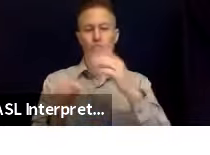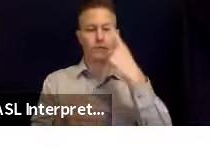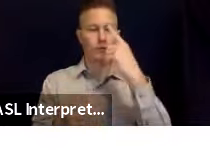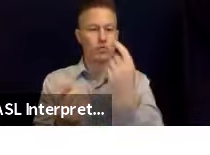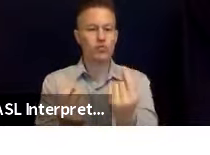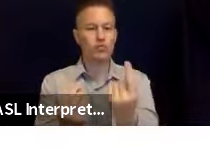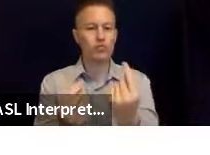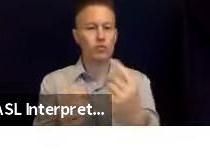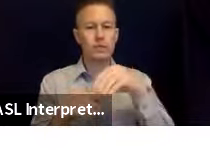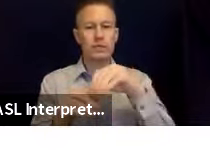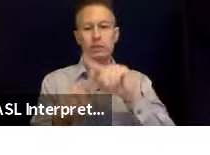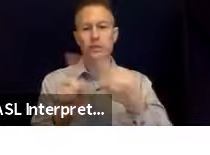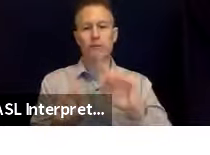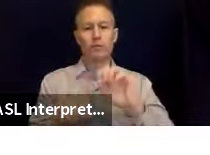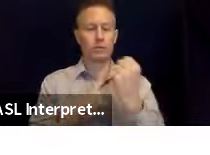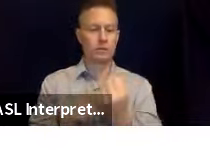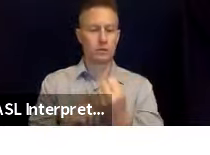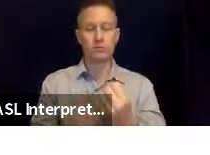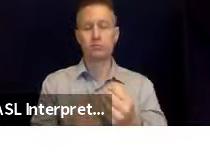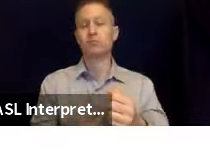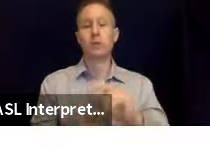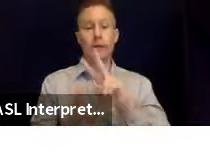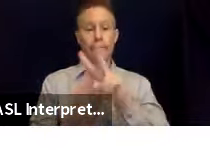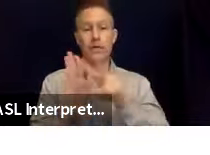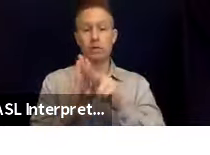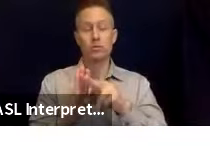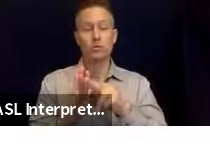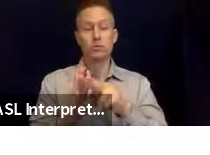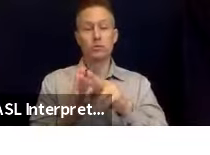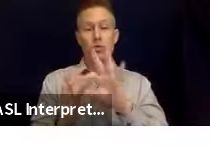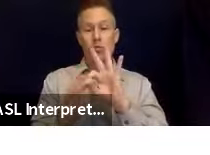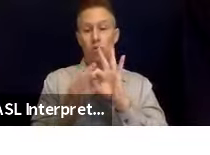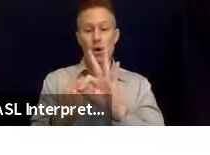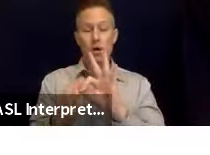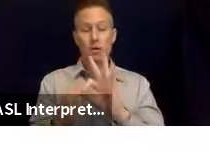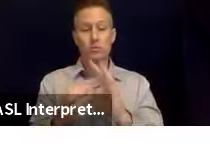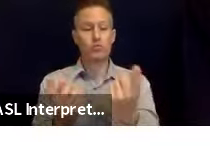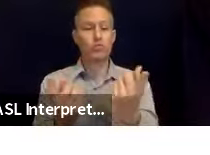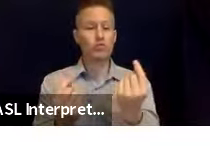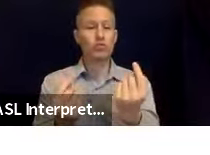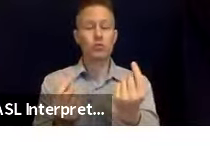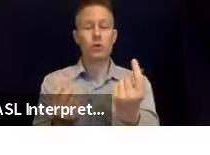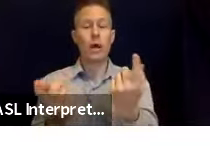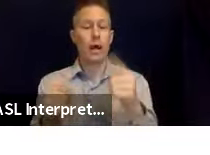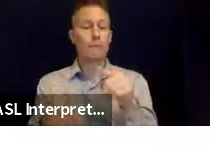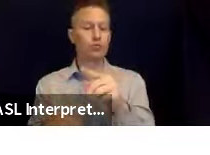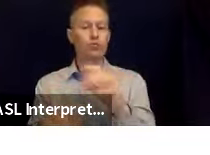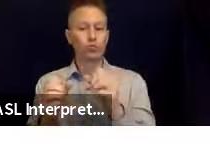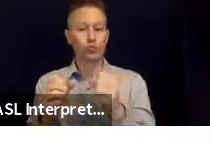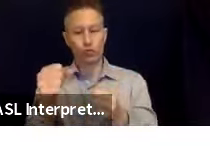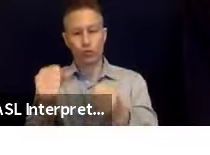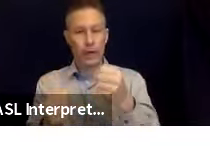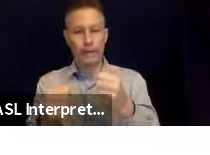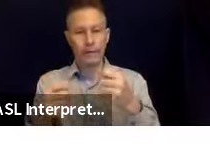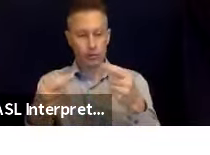videos on what to do in driving also. And that's a really great